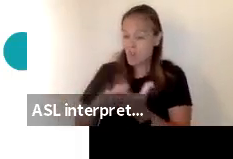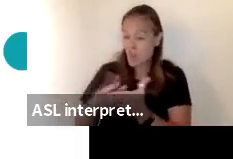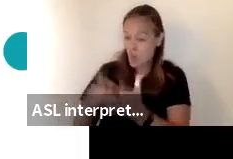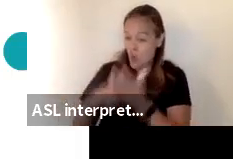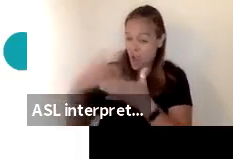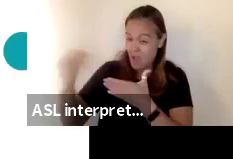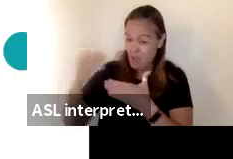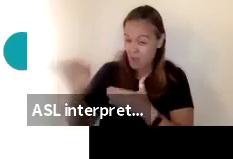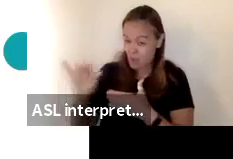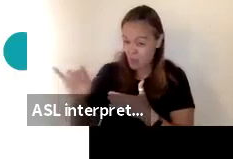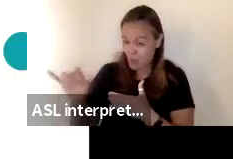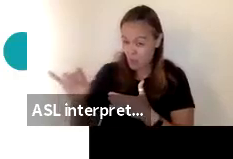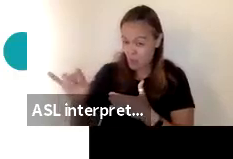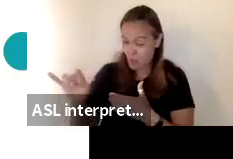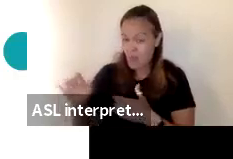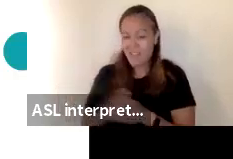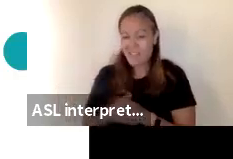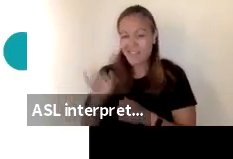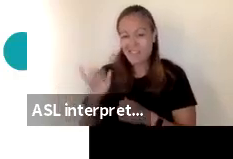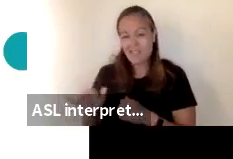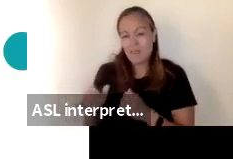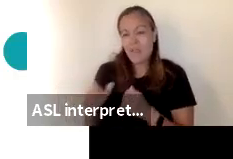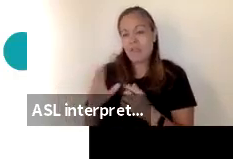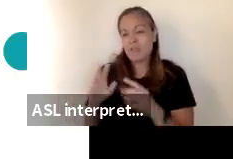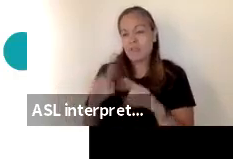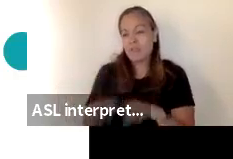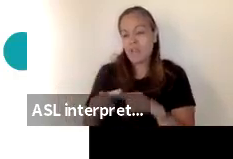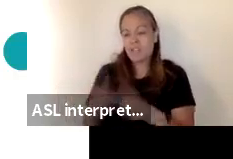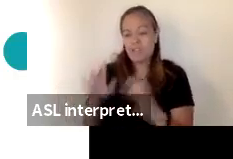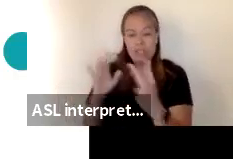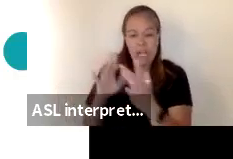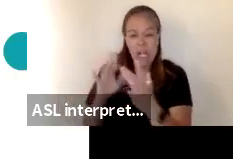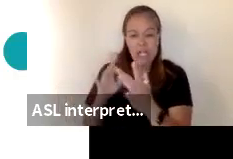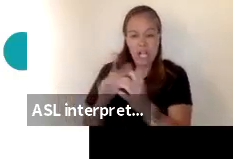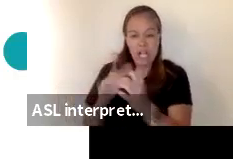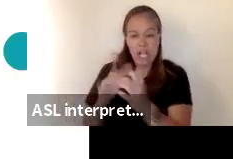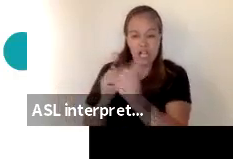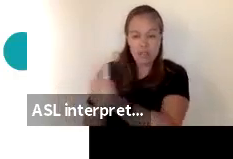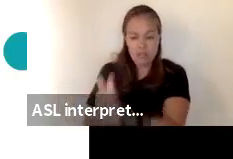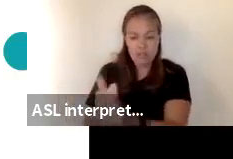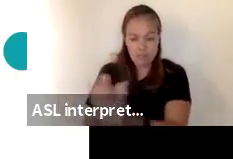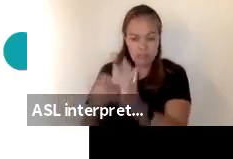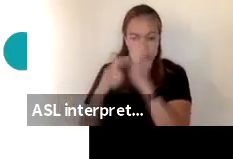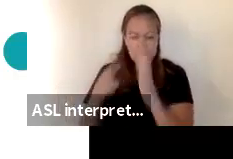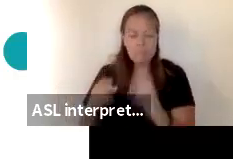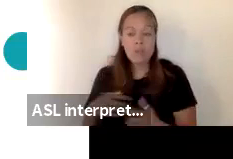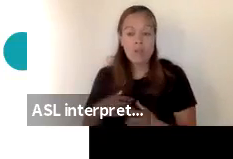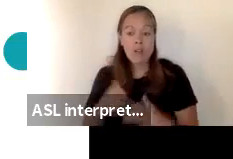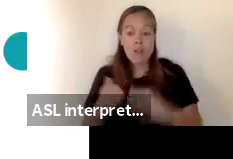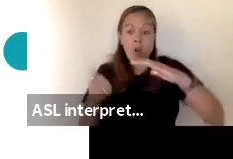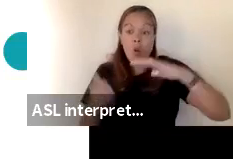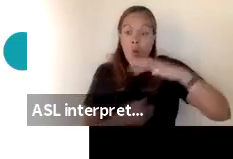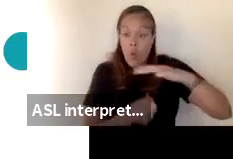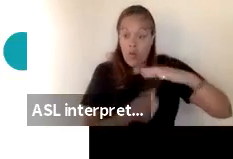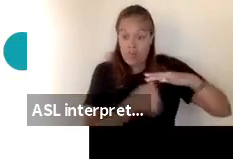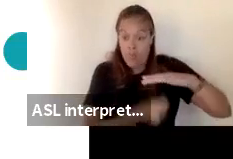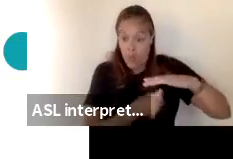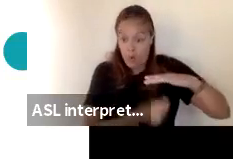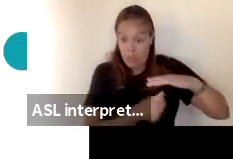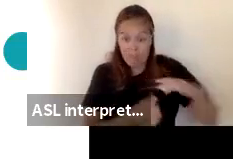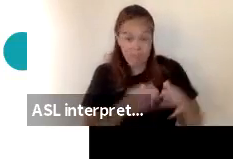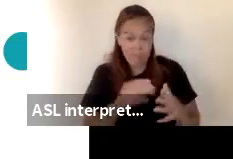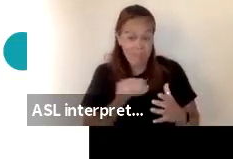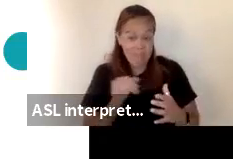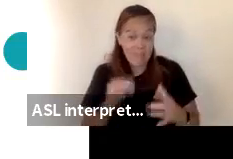of the contact tracing requirements quarantine if masks are worn children do not have to stay home from